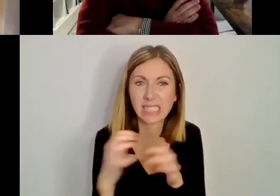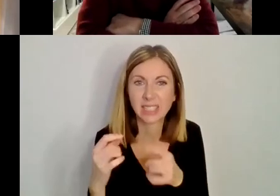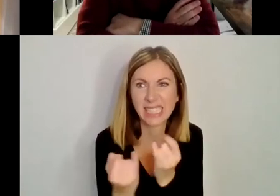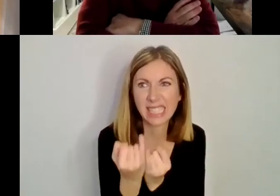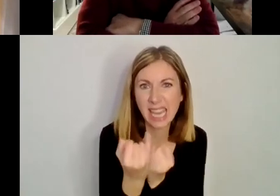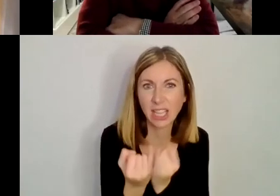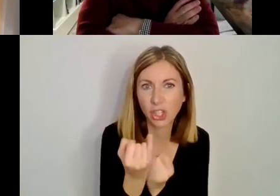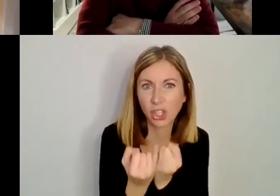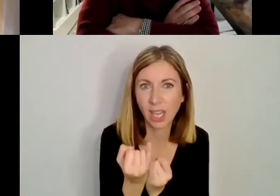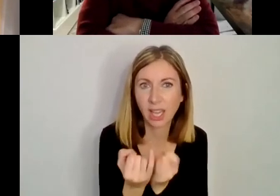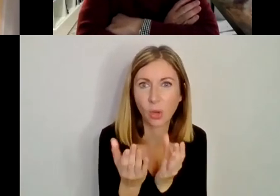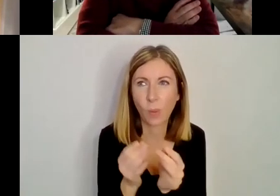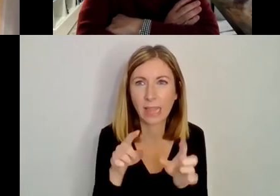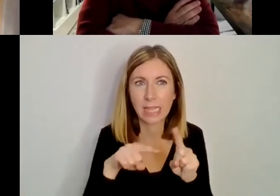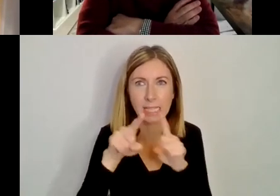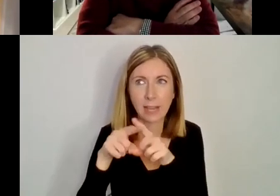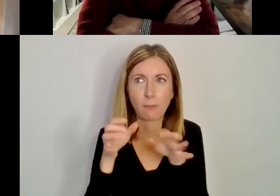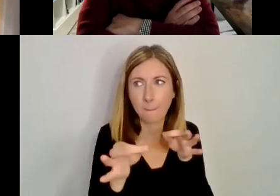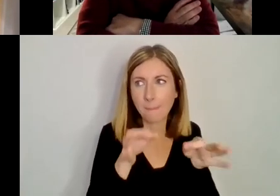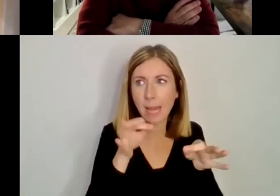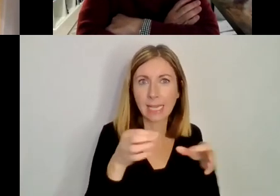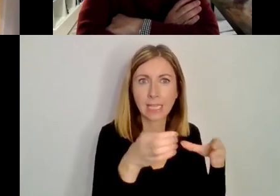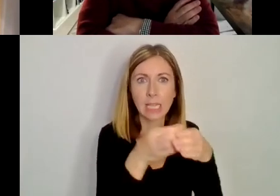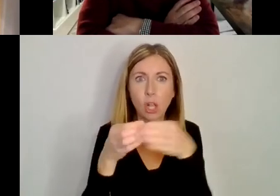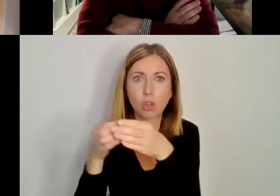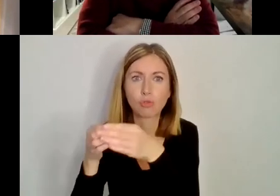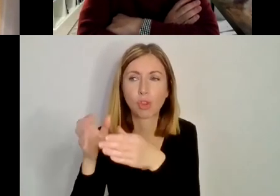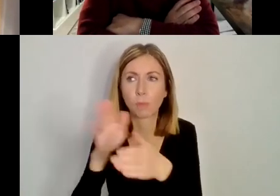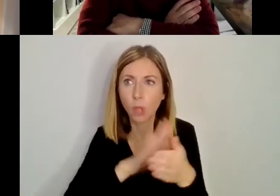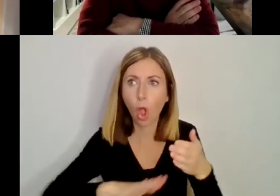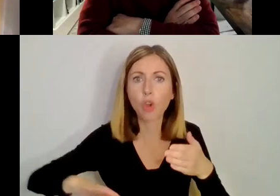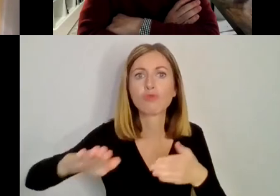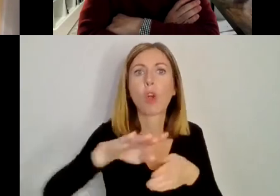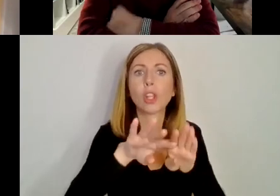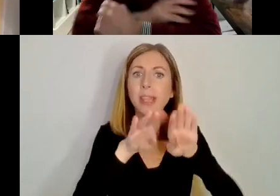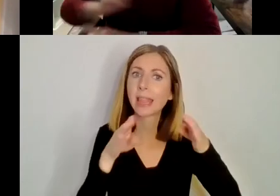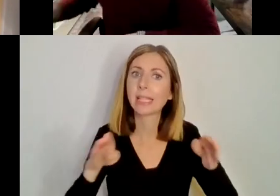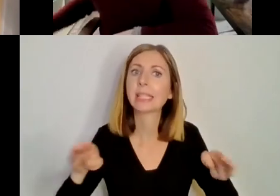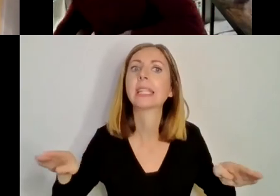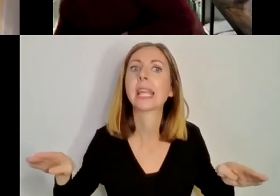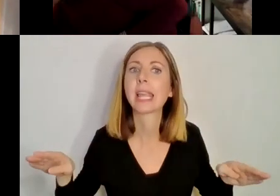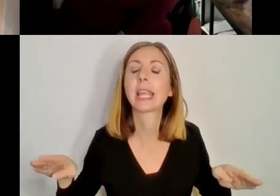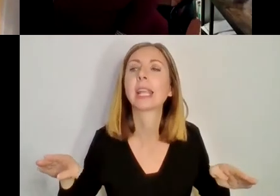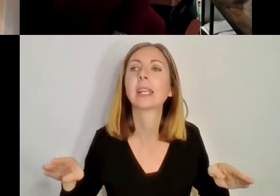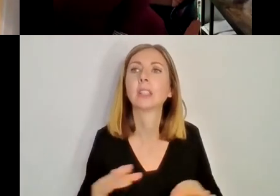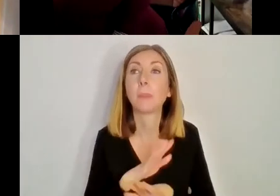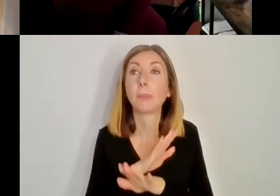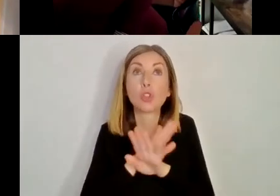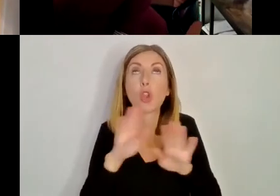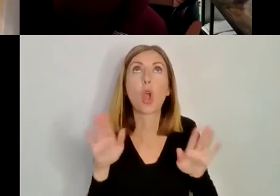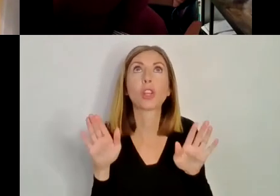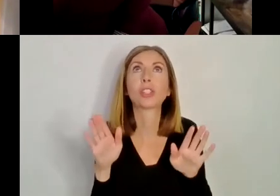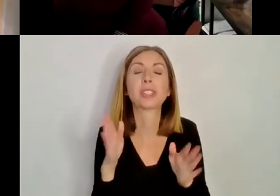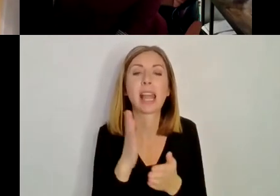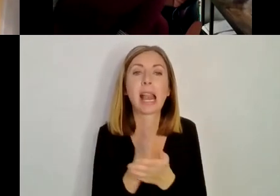sea, across Strunemula that probably wasn't a significant